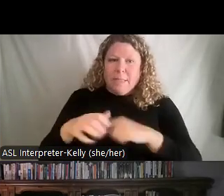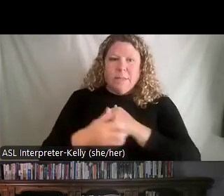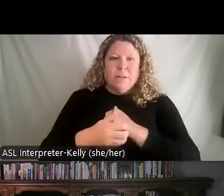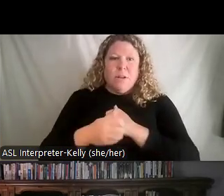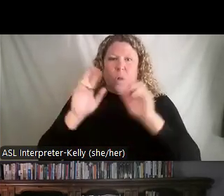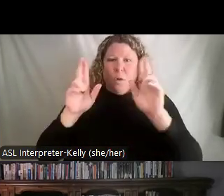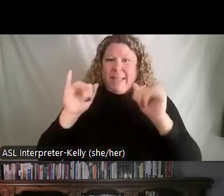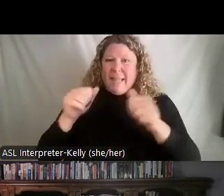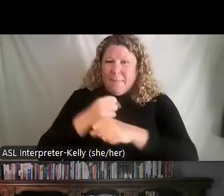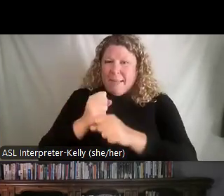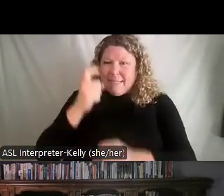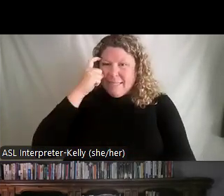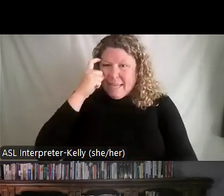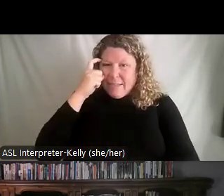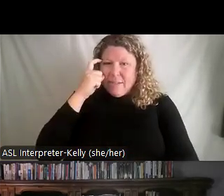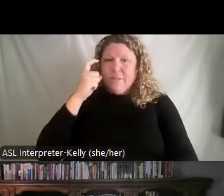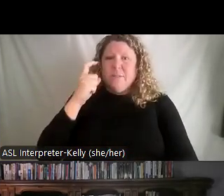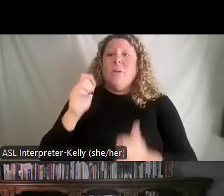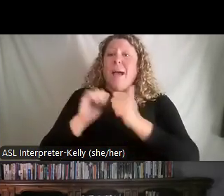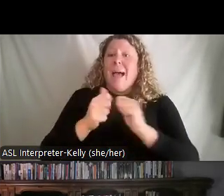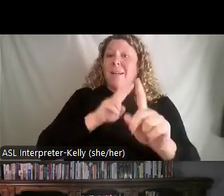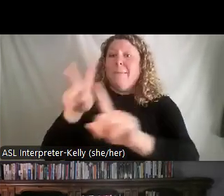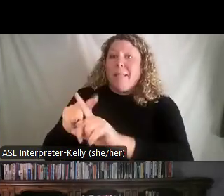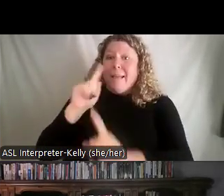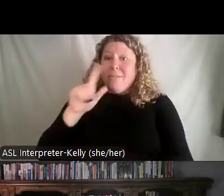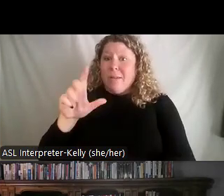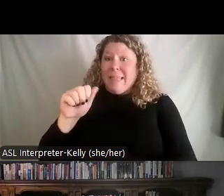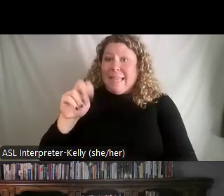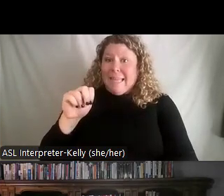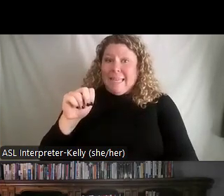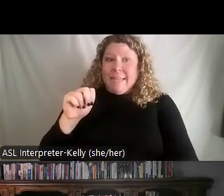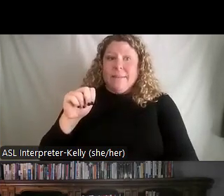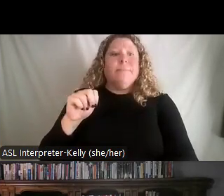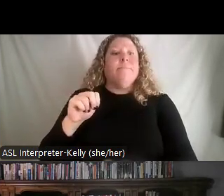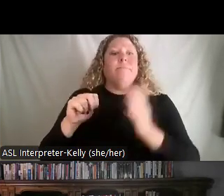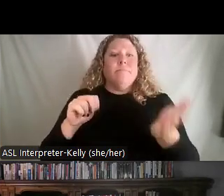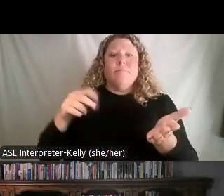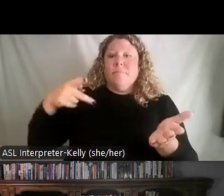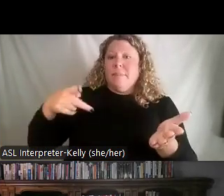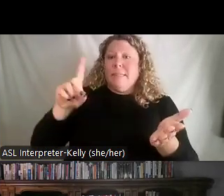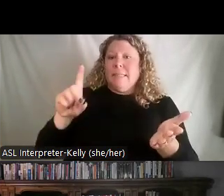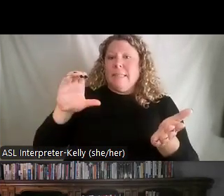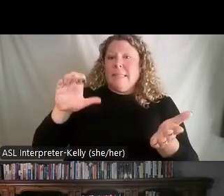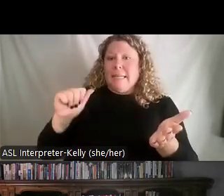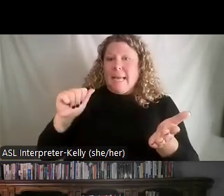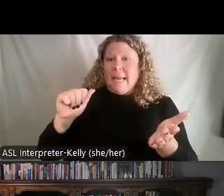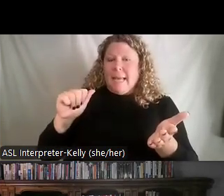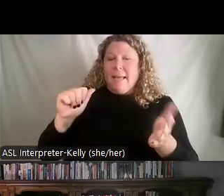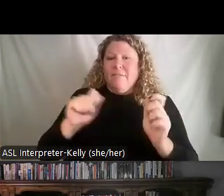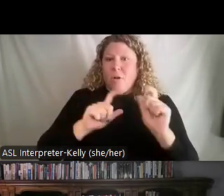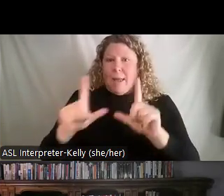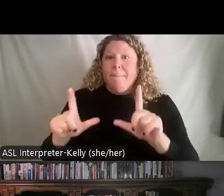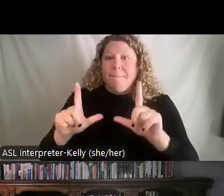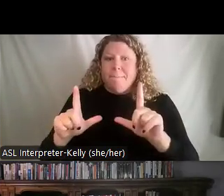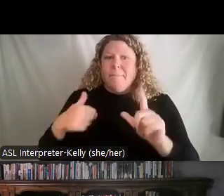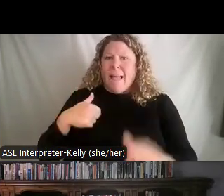turn it into applying the model with lean. So here is the PDCA, uh, framework. Um, I like this model